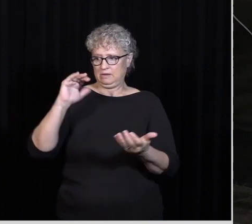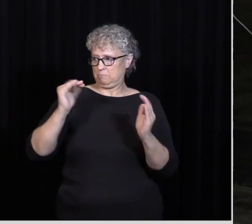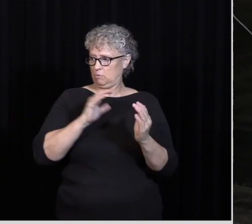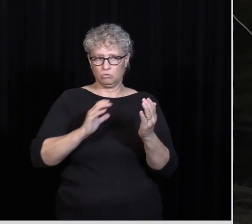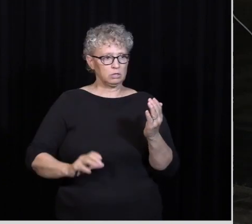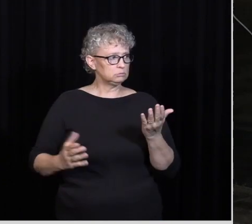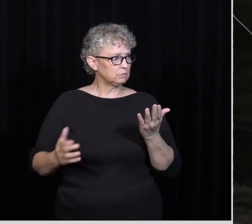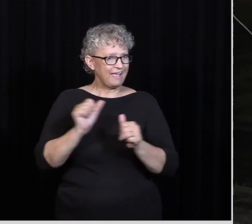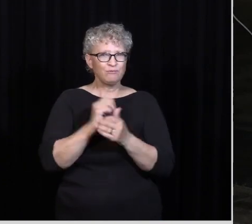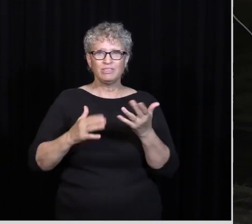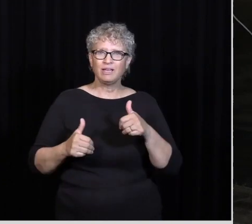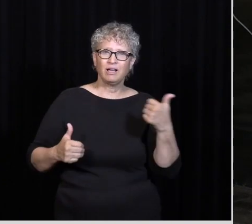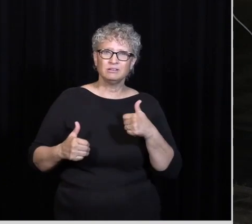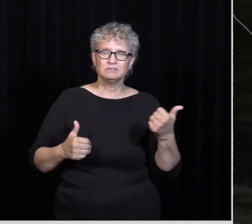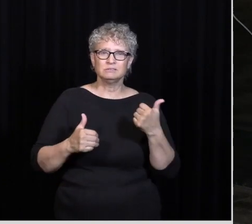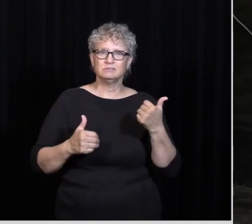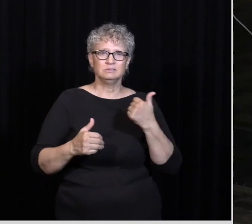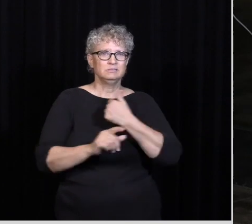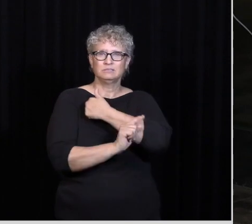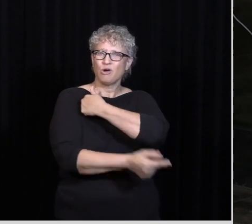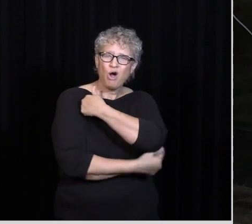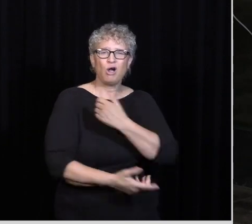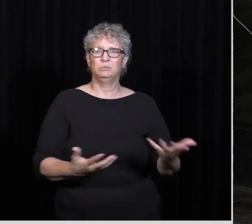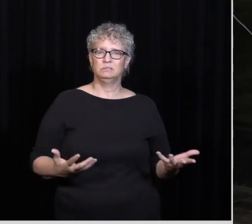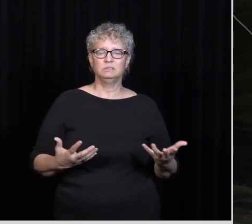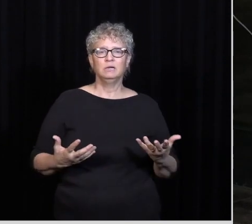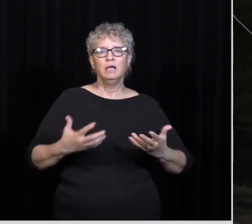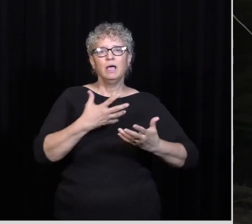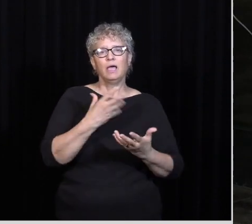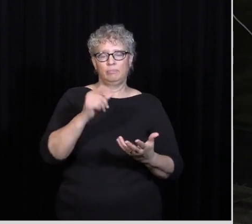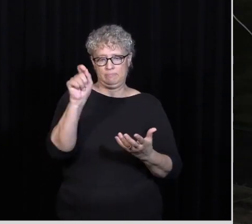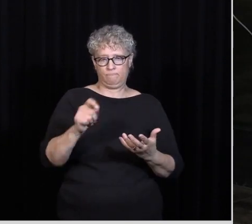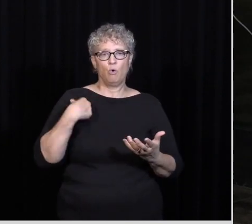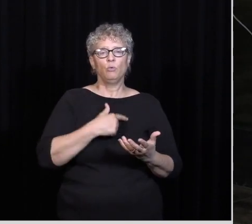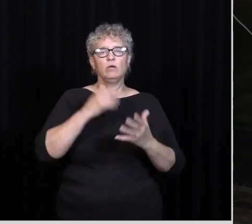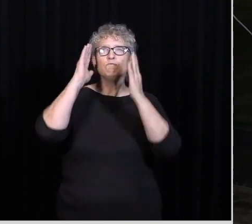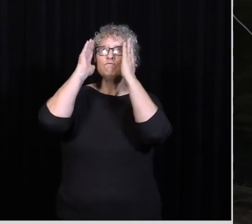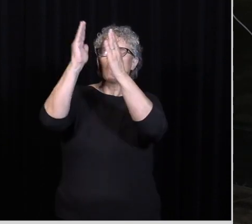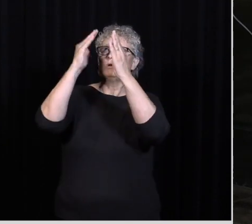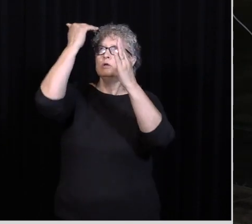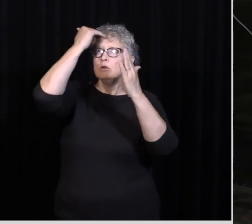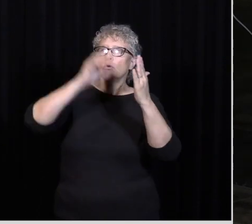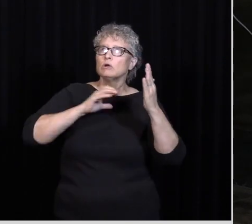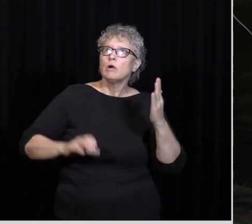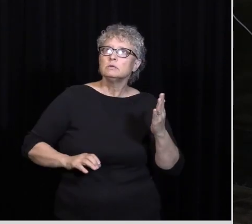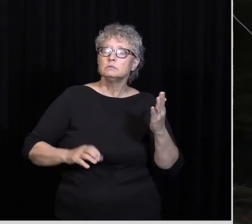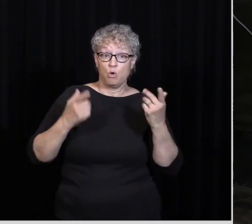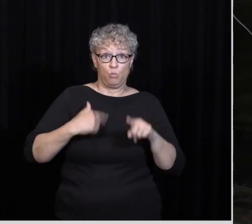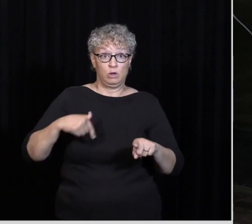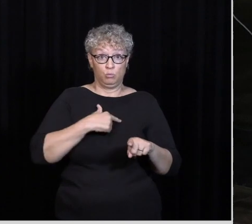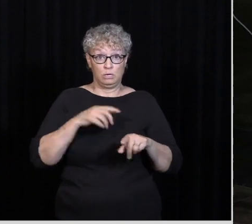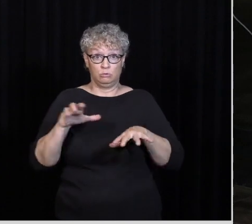else Is complete rubbish Fourth Fourth point today Therefore We focus on knowing Christ more And when we get that right